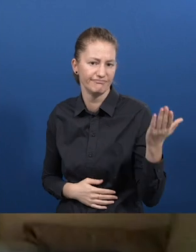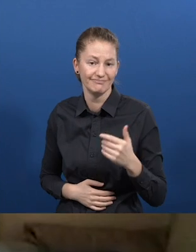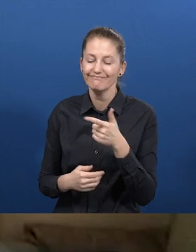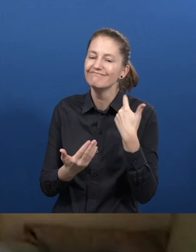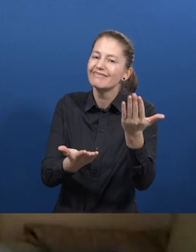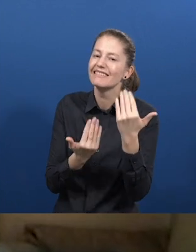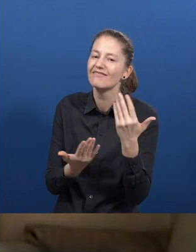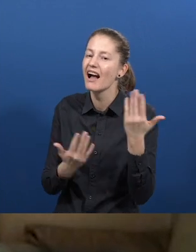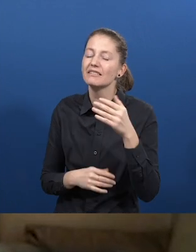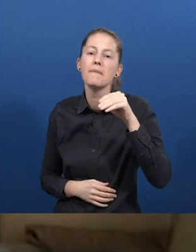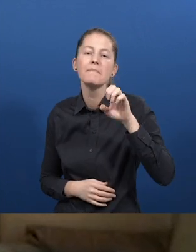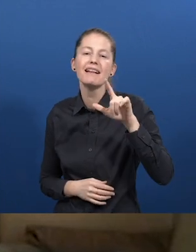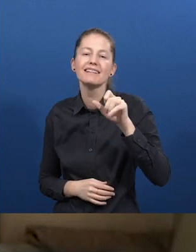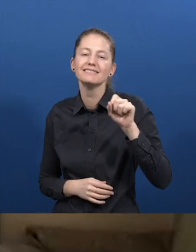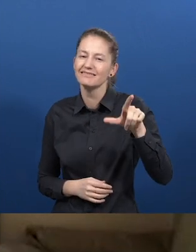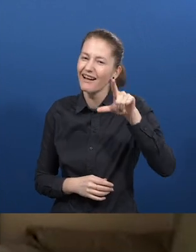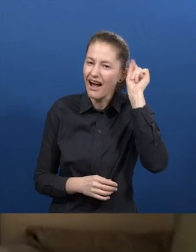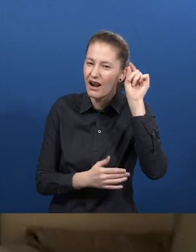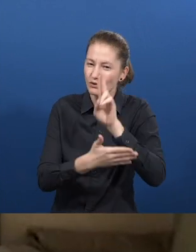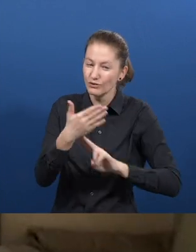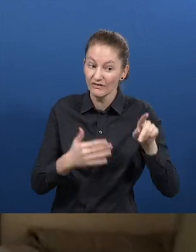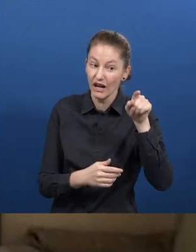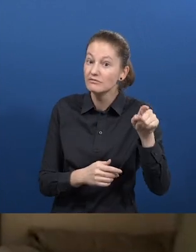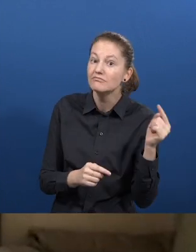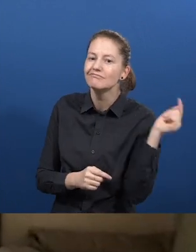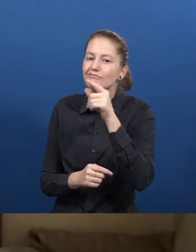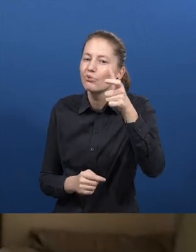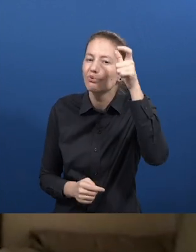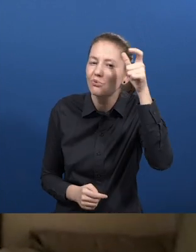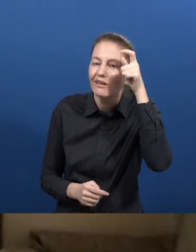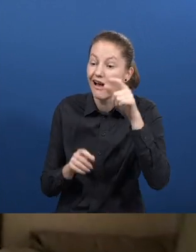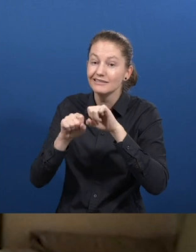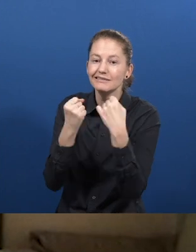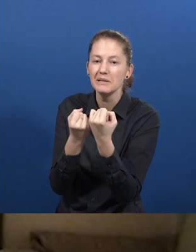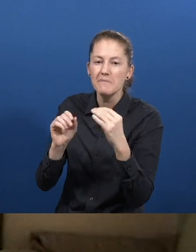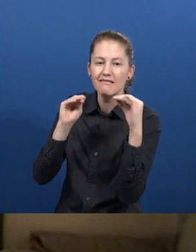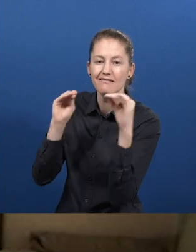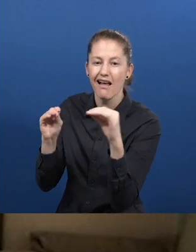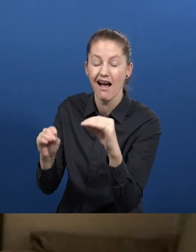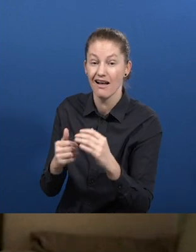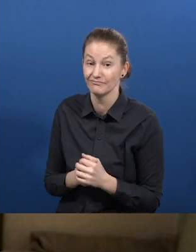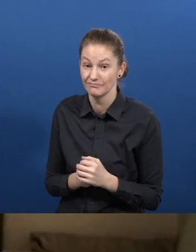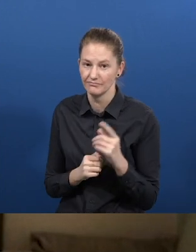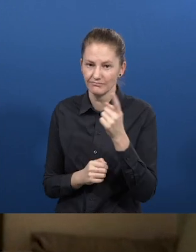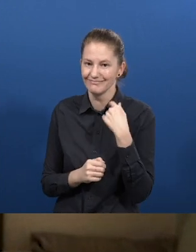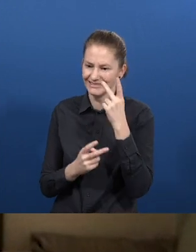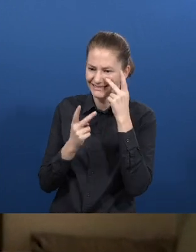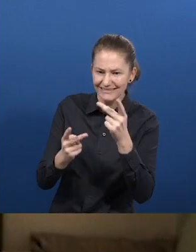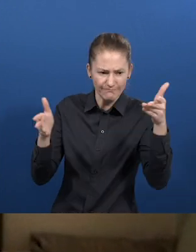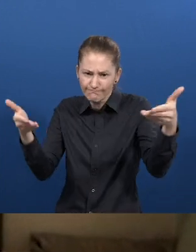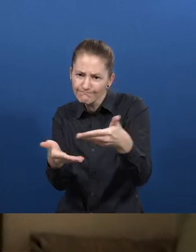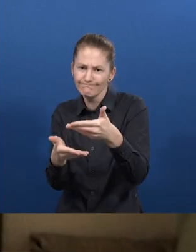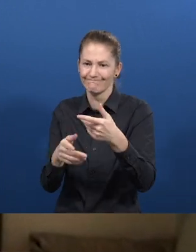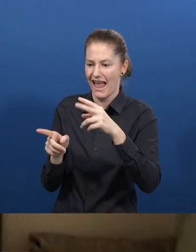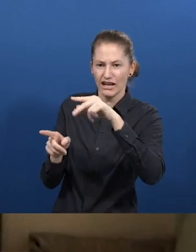our local philanthropy seminar in Turkey. We introduced them to a local NGO, Association